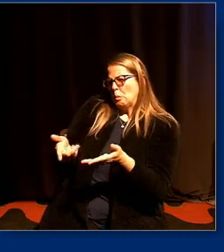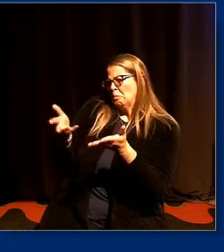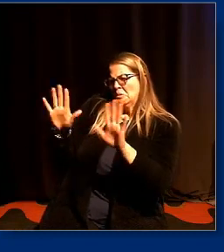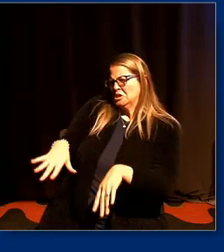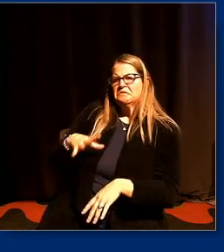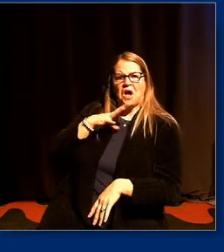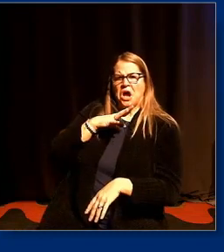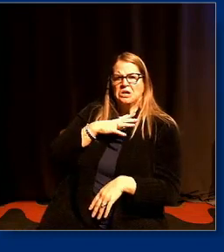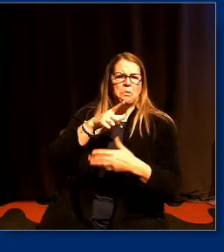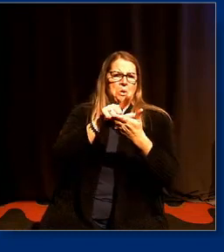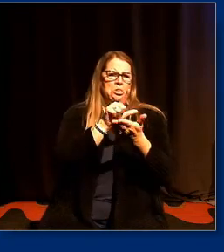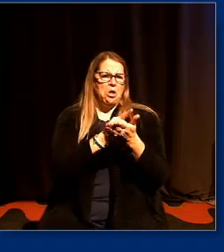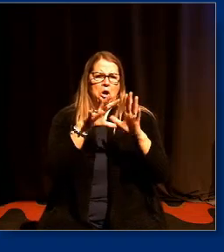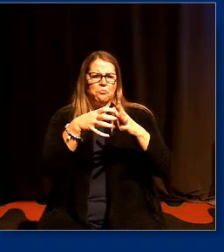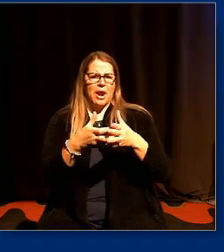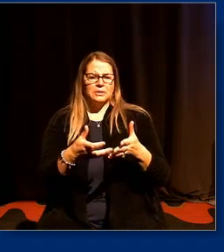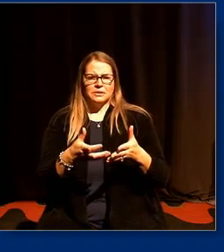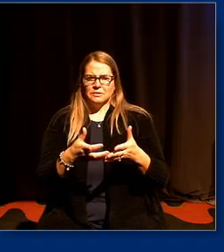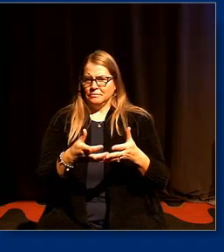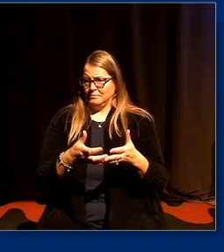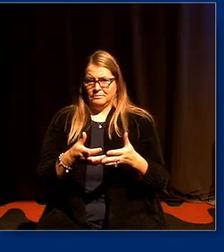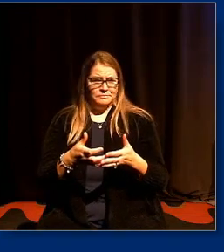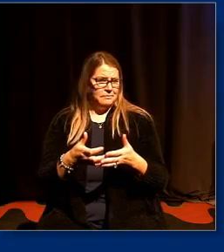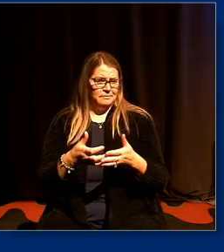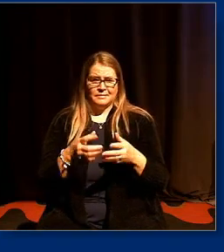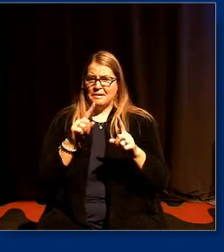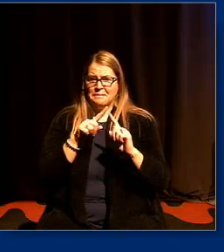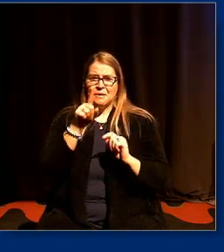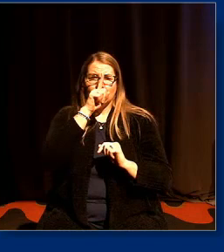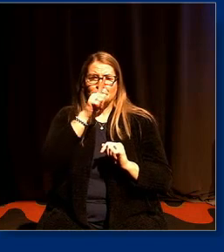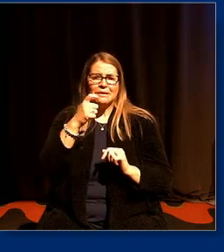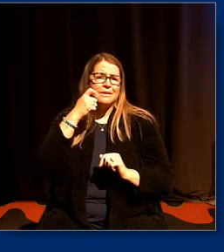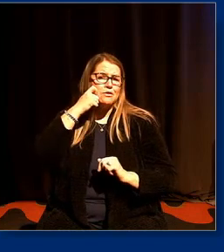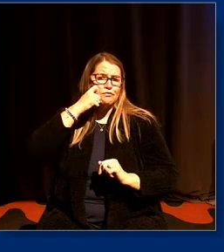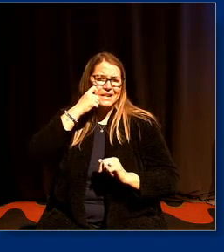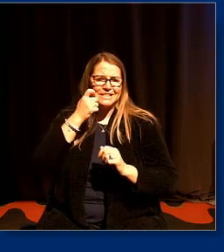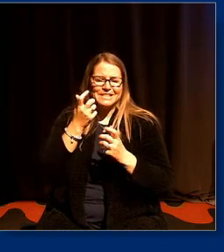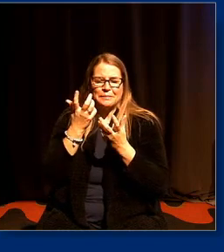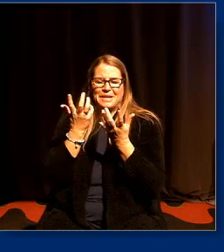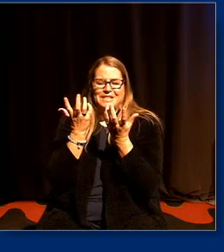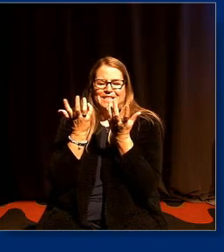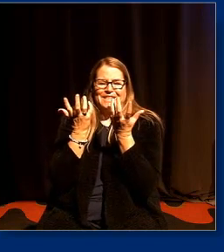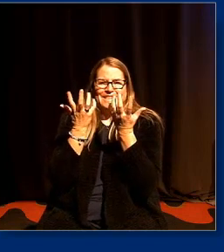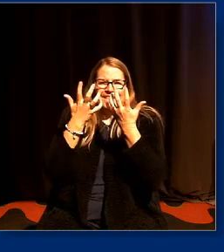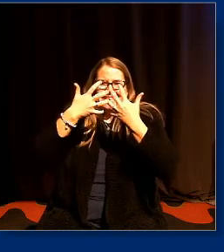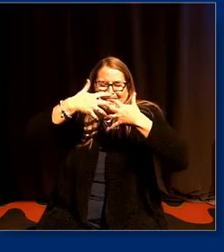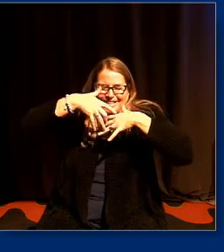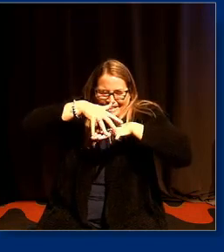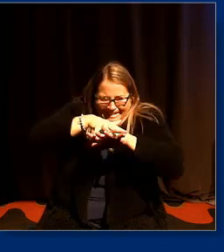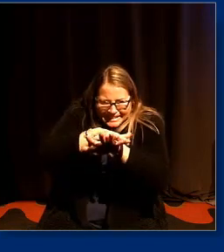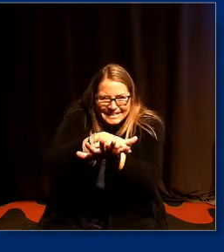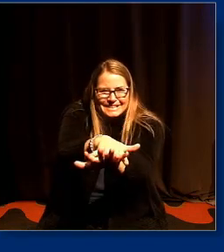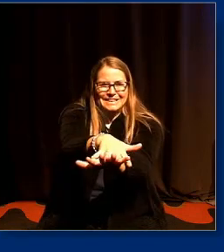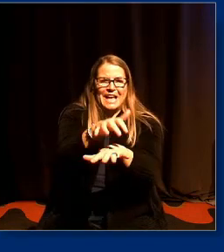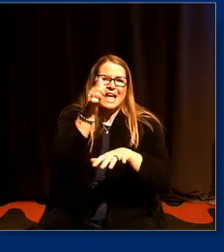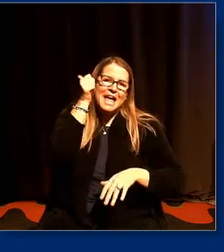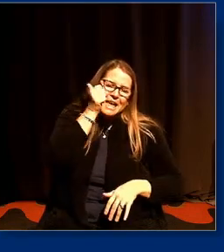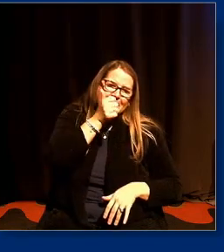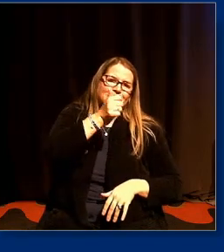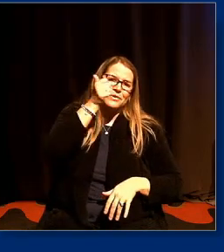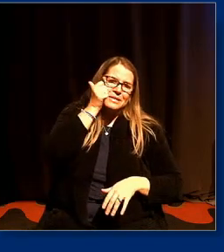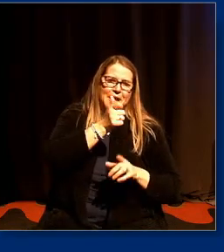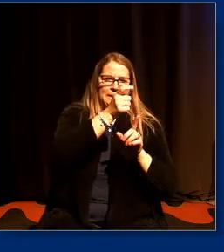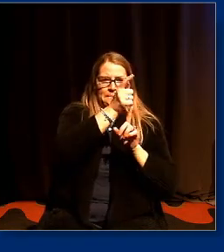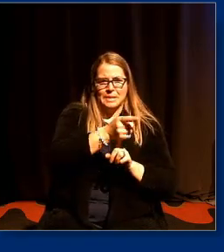practice um but actually the racism is written through the day-to-day minute-to-minute realities